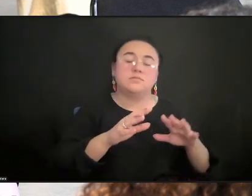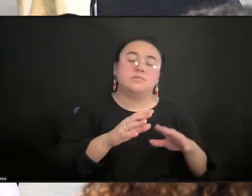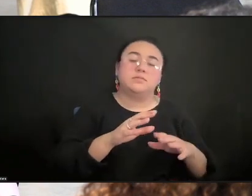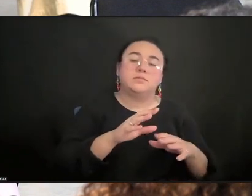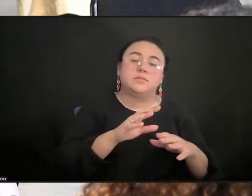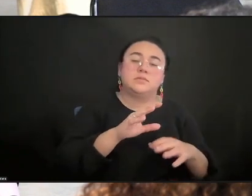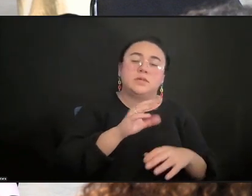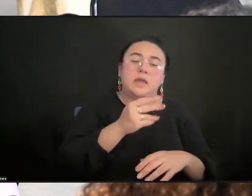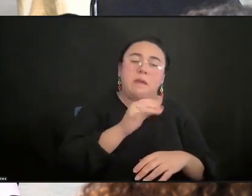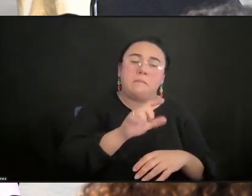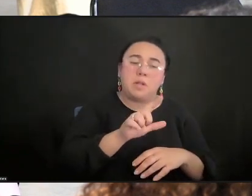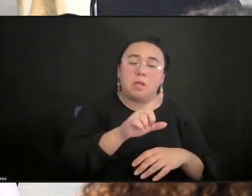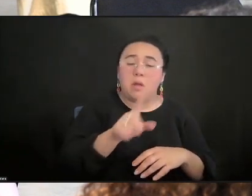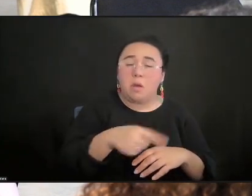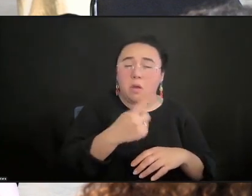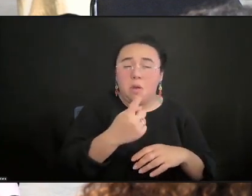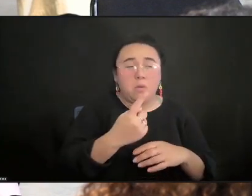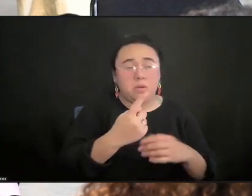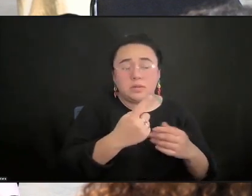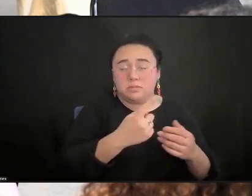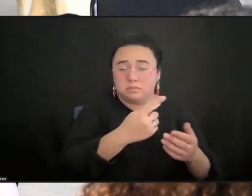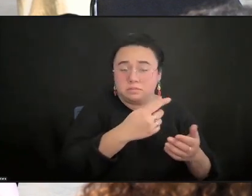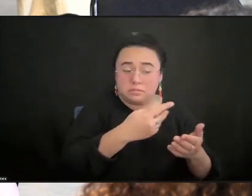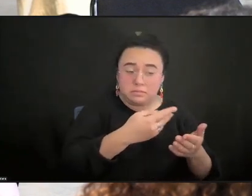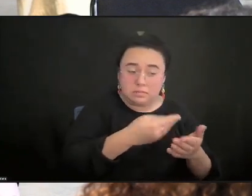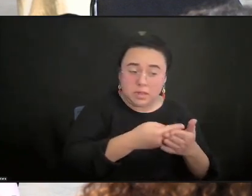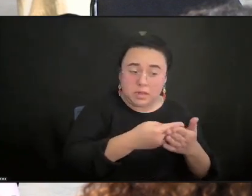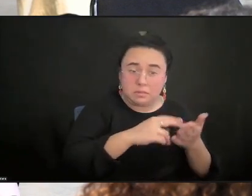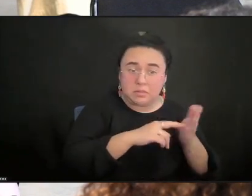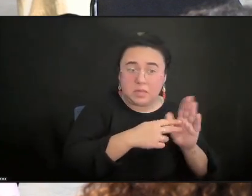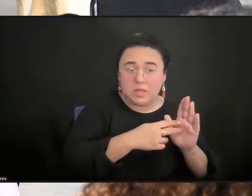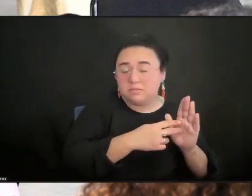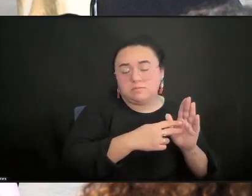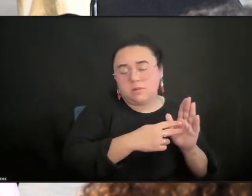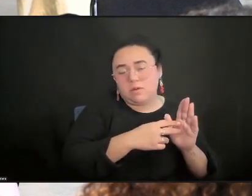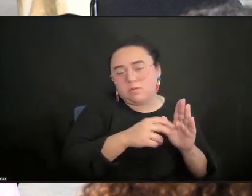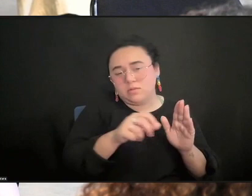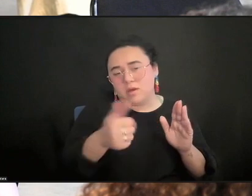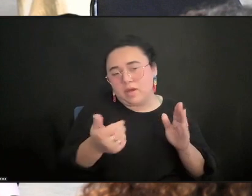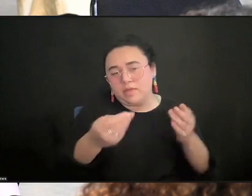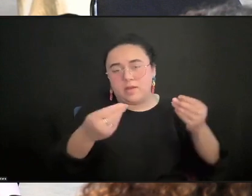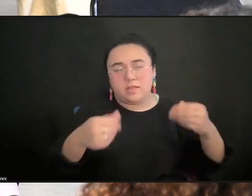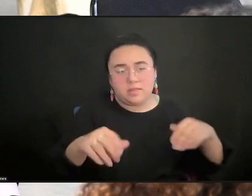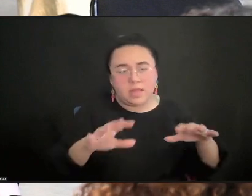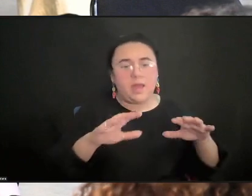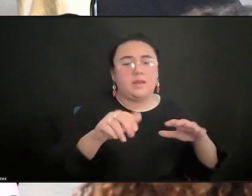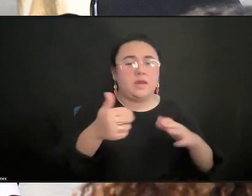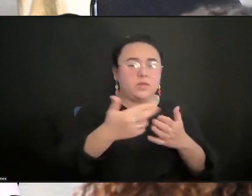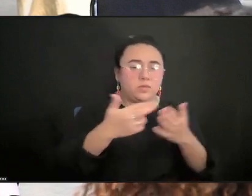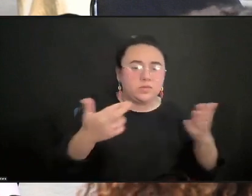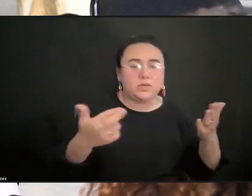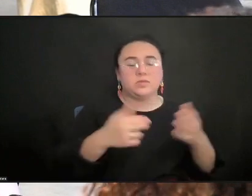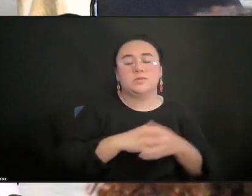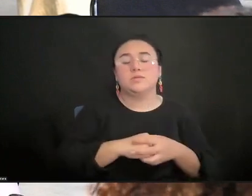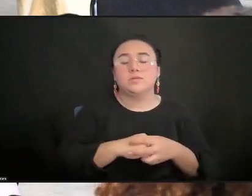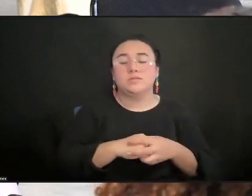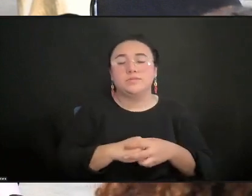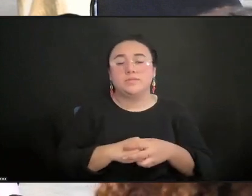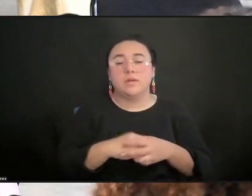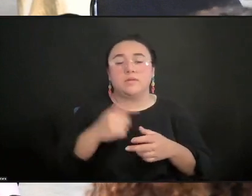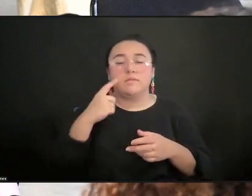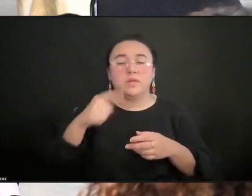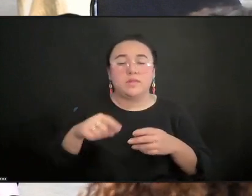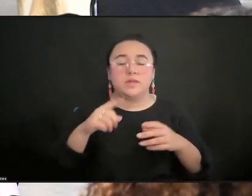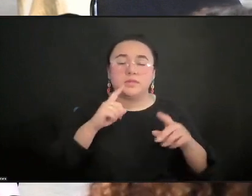think through this larger idea and this kind of momentum. I'm starting to feel from some of the conversation toward business